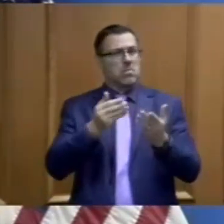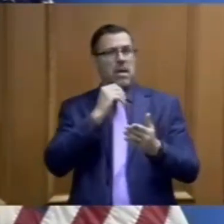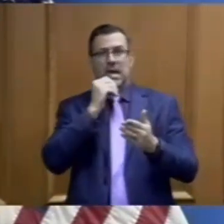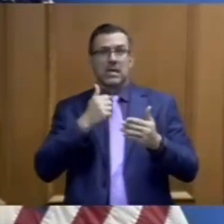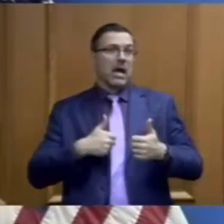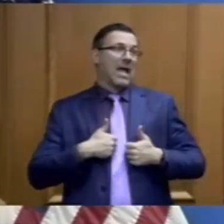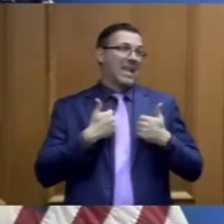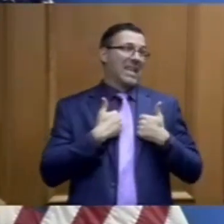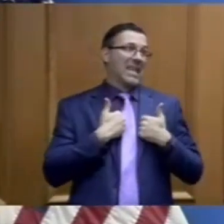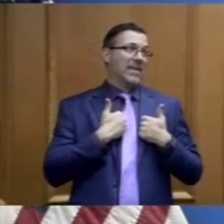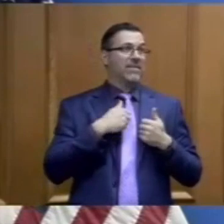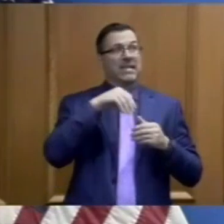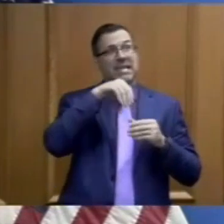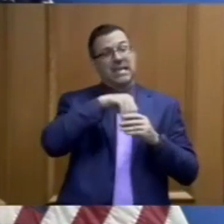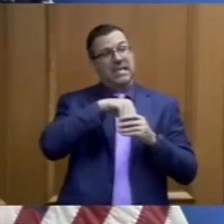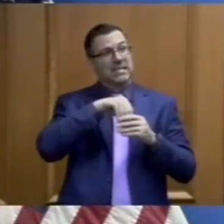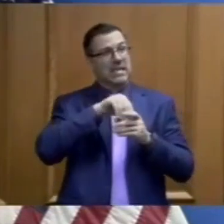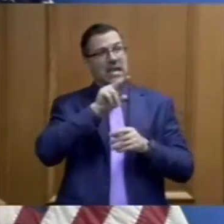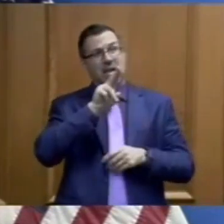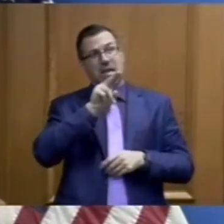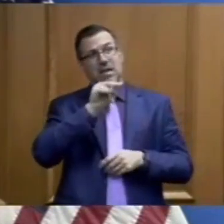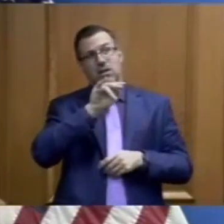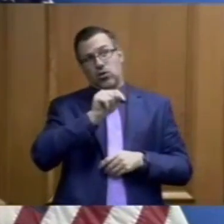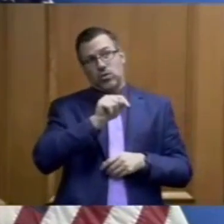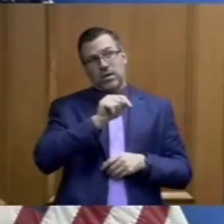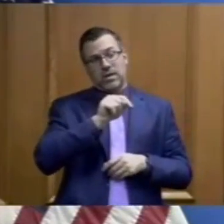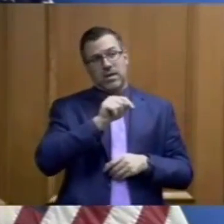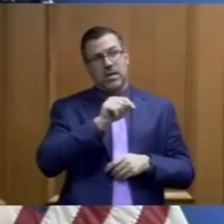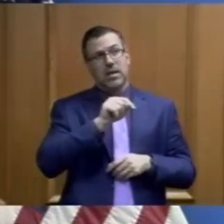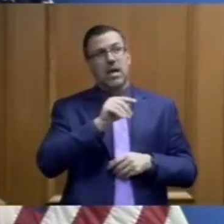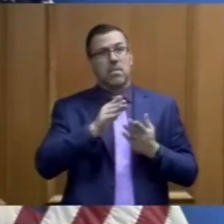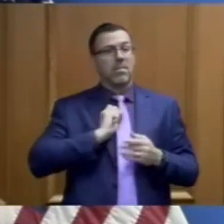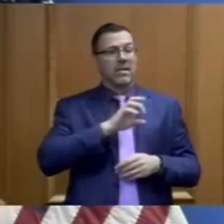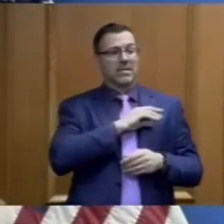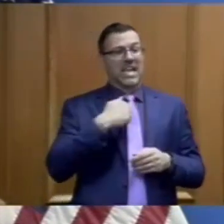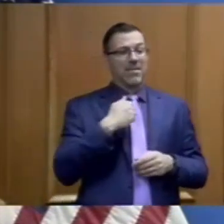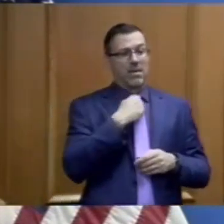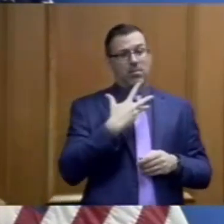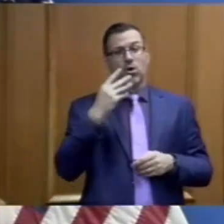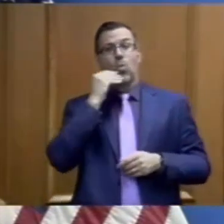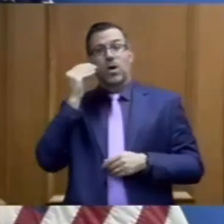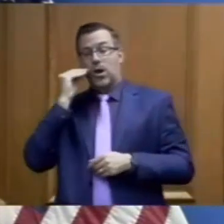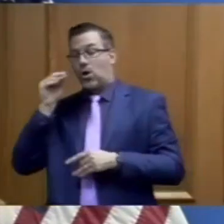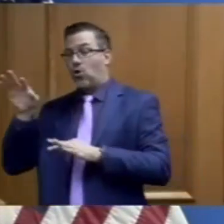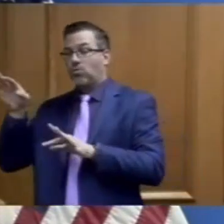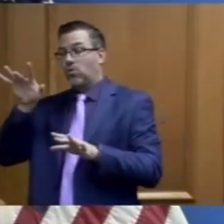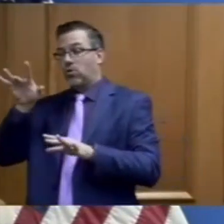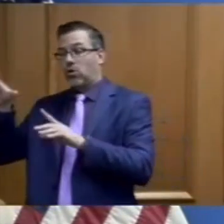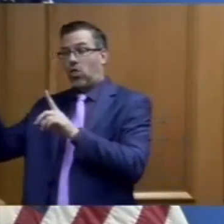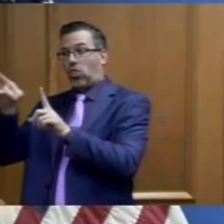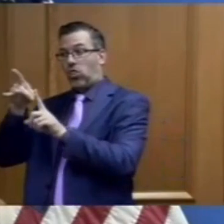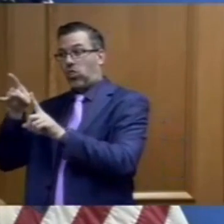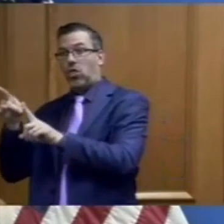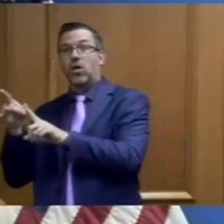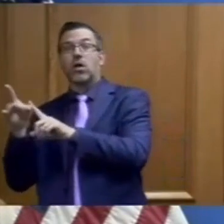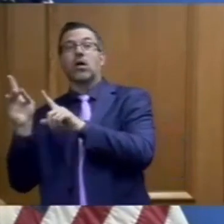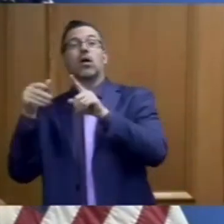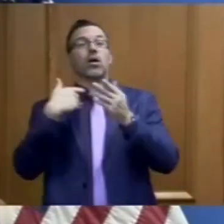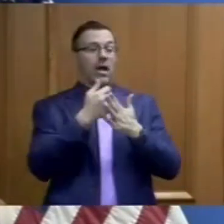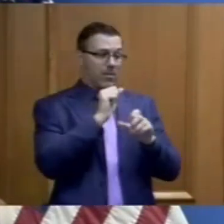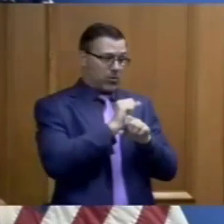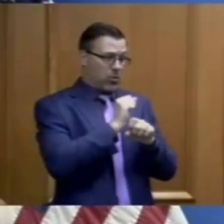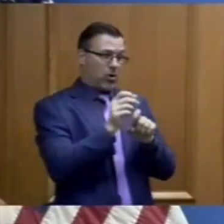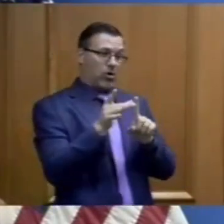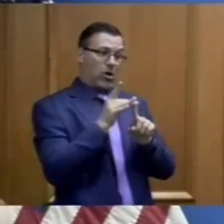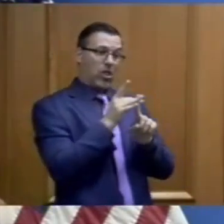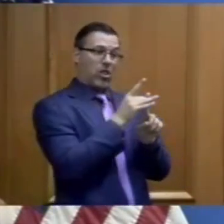who we know tested positive worked. So we are really, I think, taking an aggressive approach on that and I would just say that we